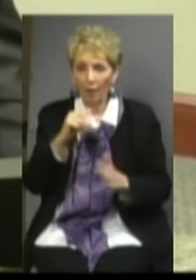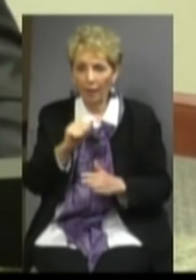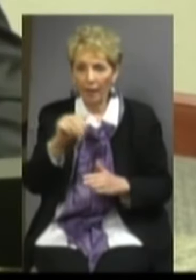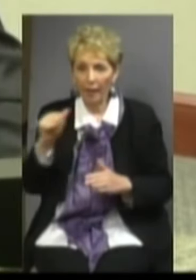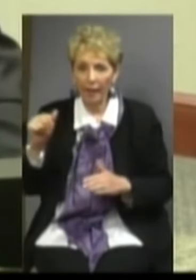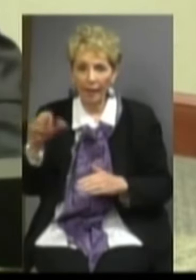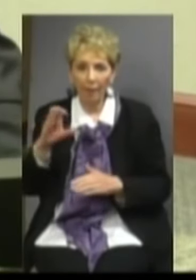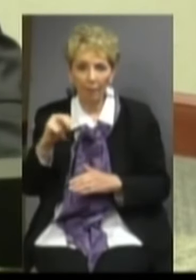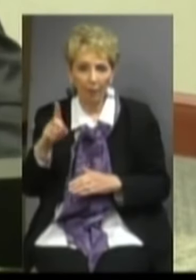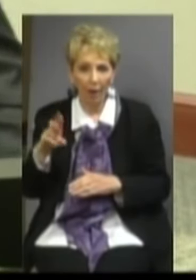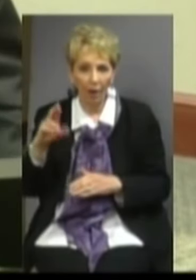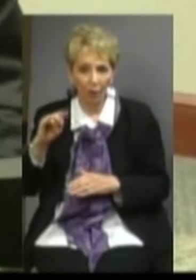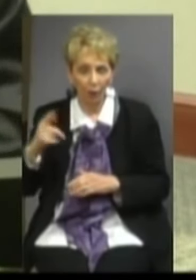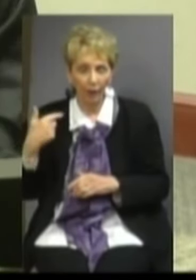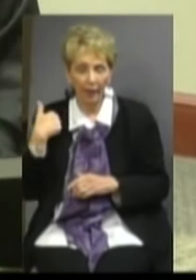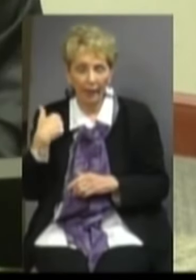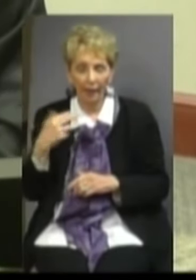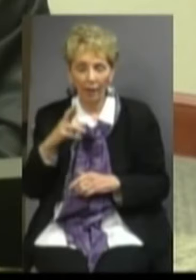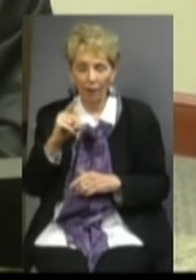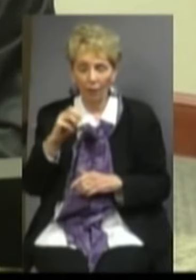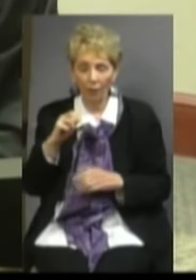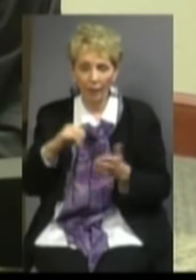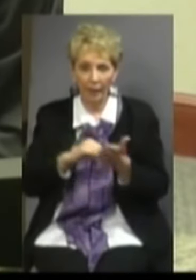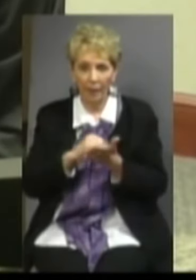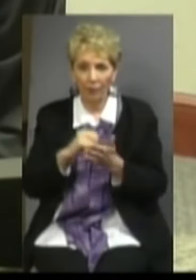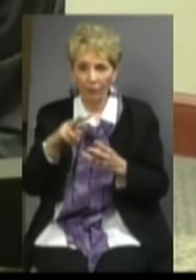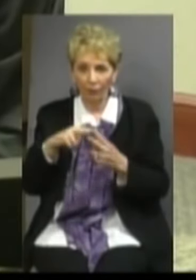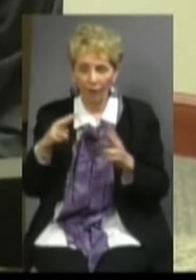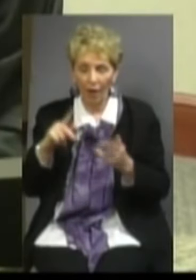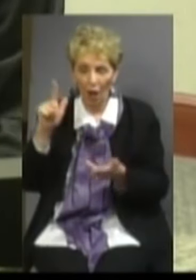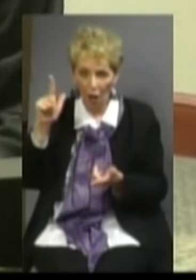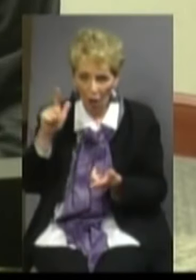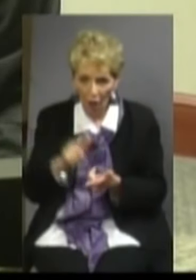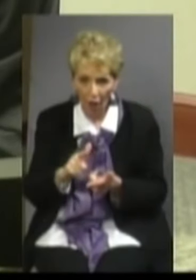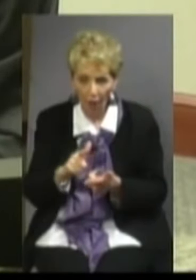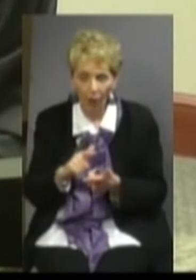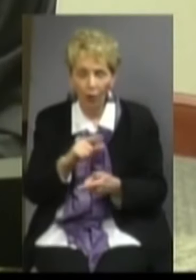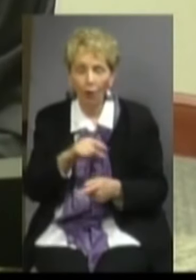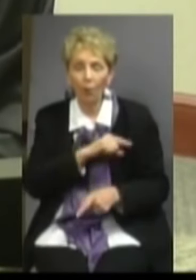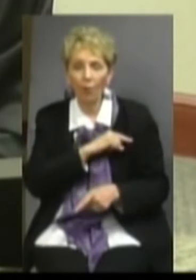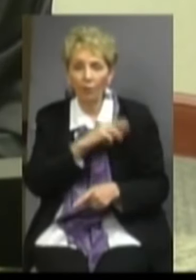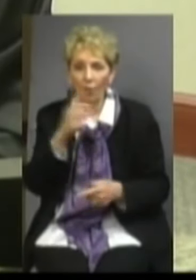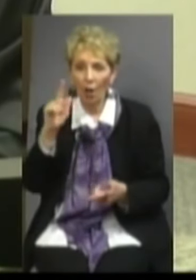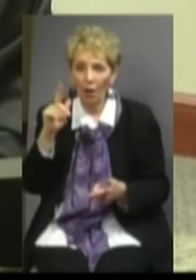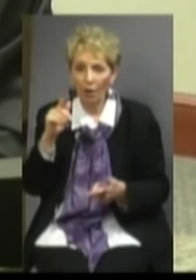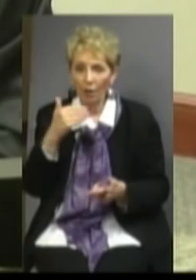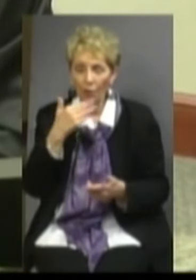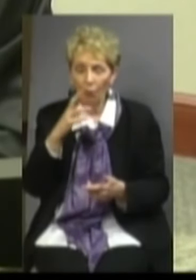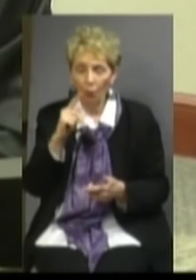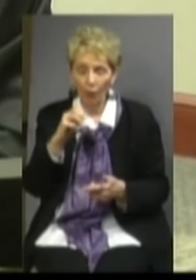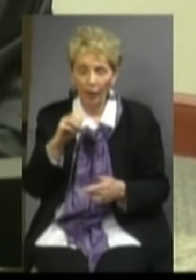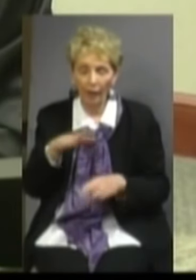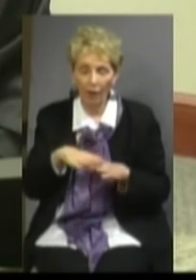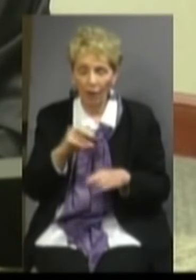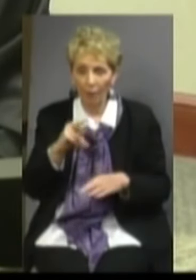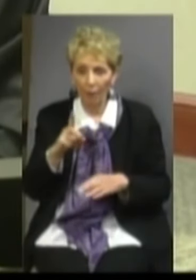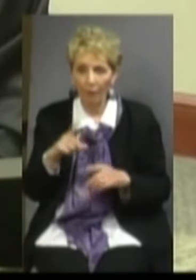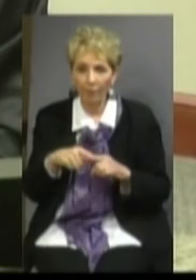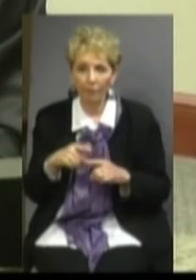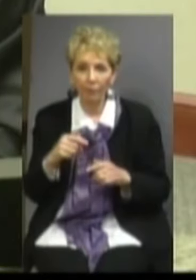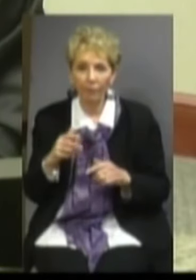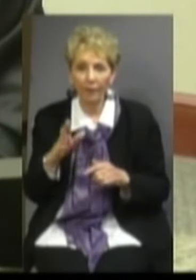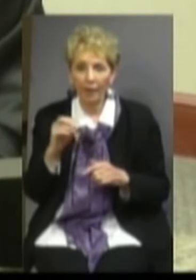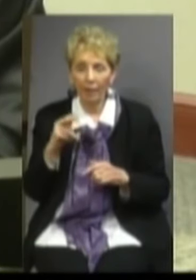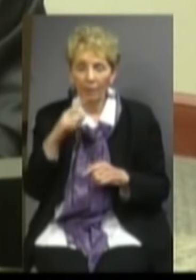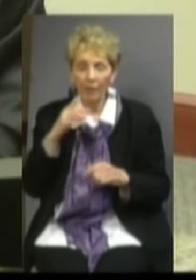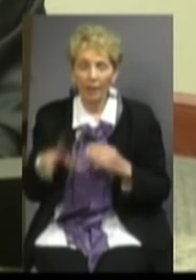rating, so that our rate of interest is very low, hence we qualify for a much better rate on the bonds. There's a false assertion that the